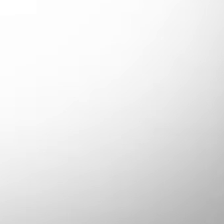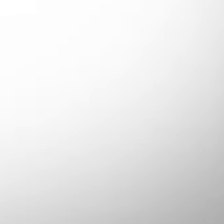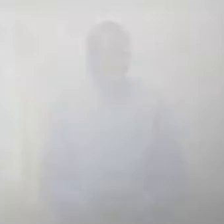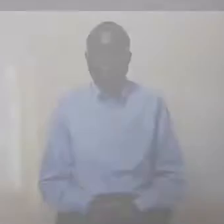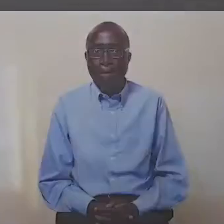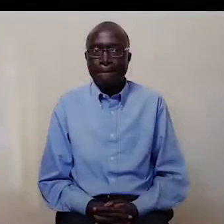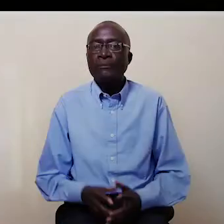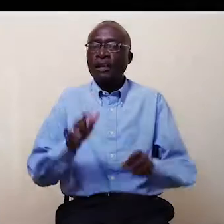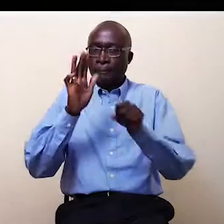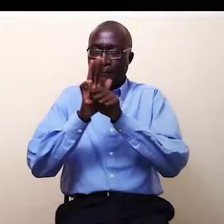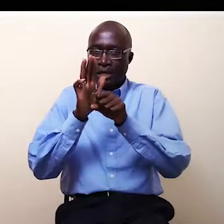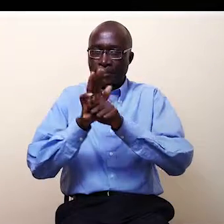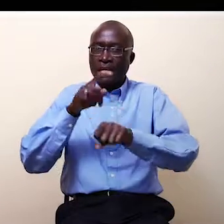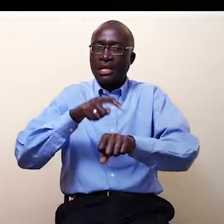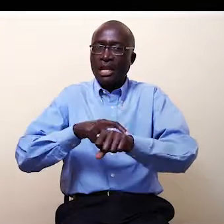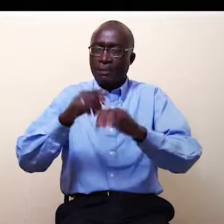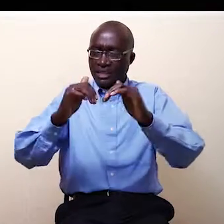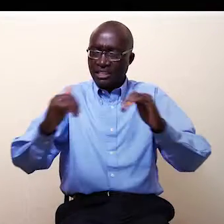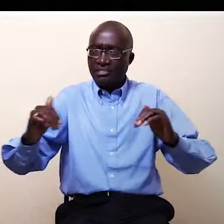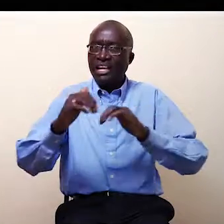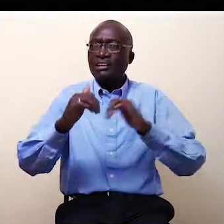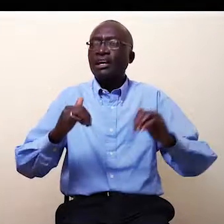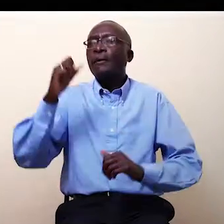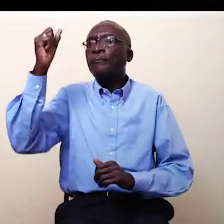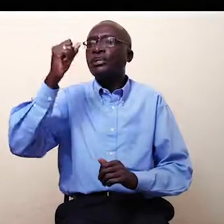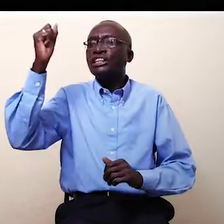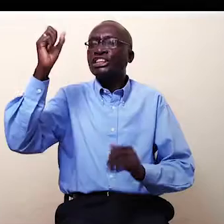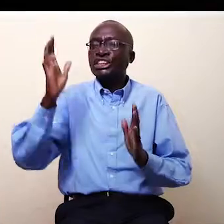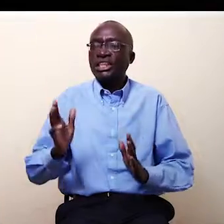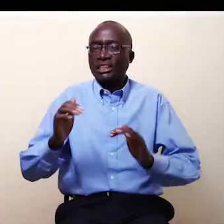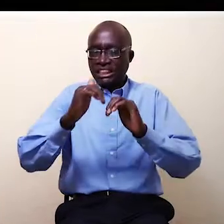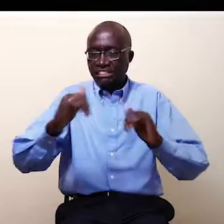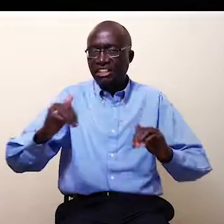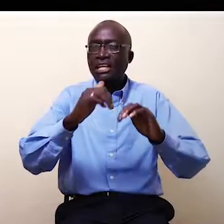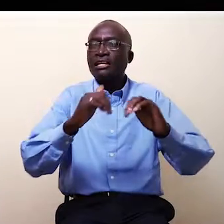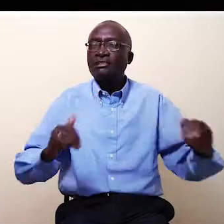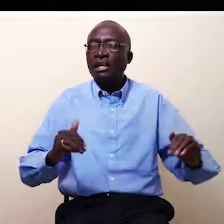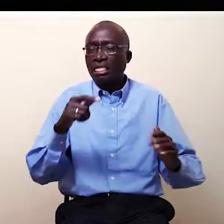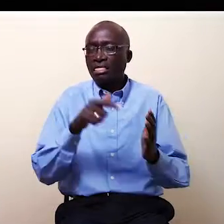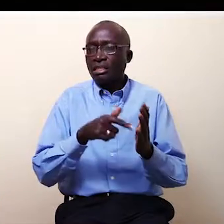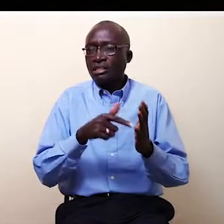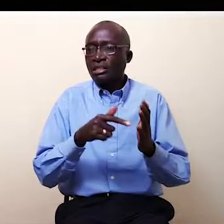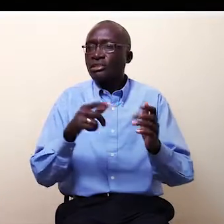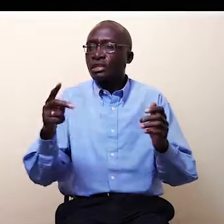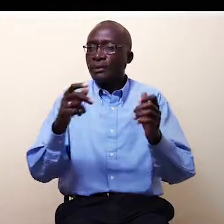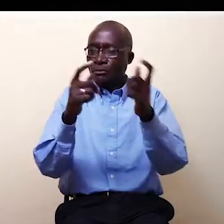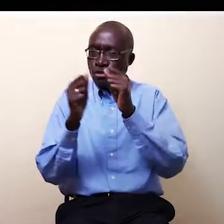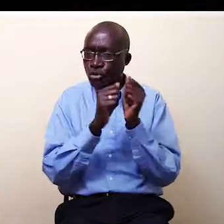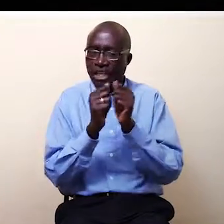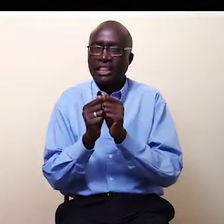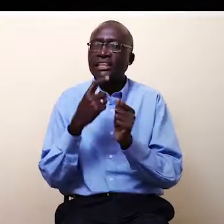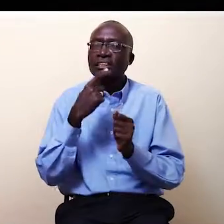The only time we have been done as a next You know what I'm when I think this is where we must come together to say,